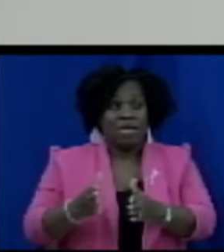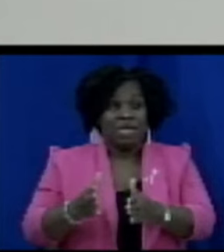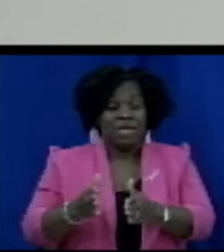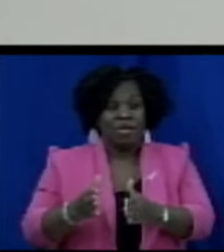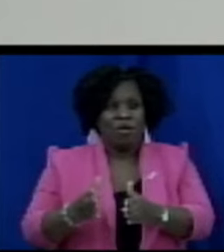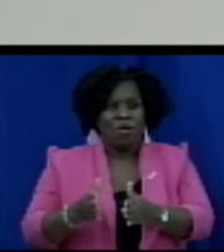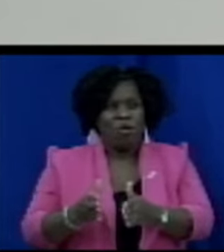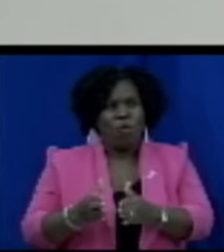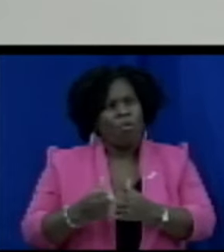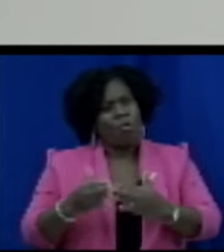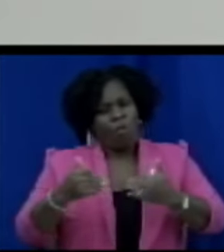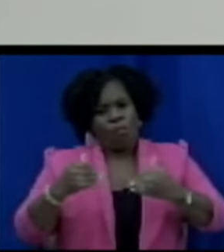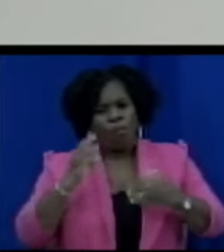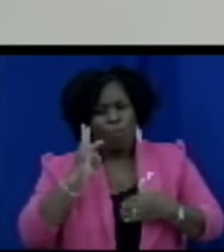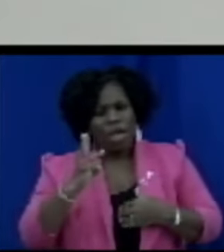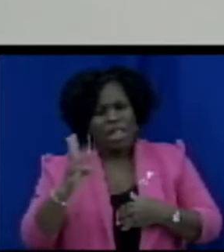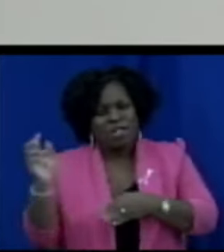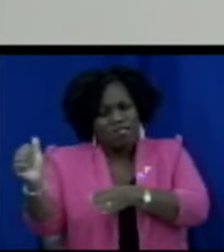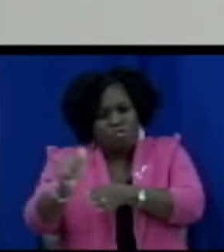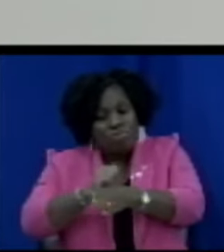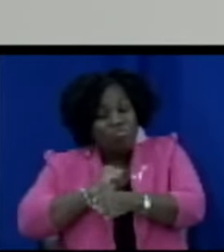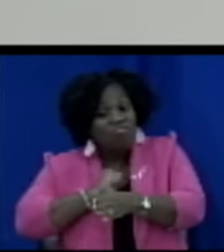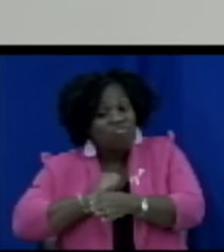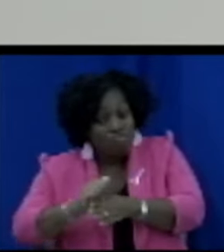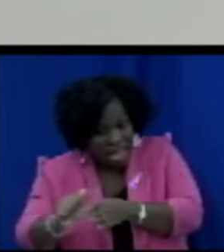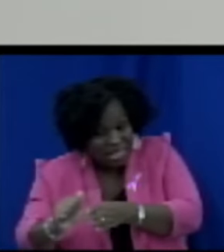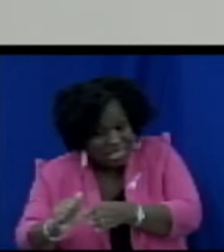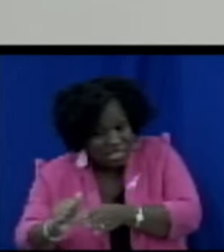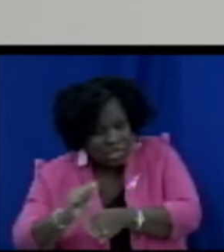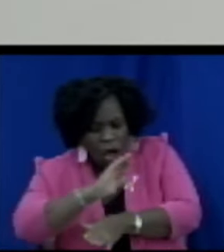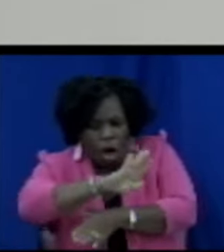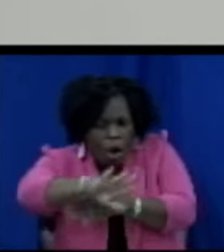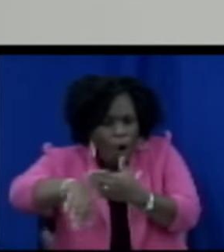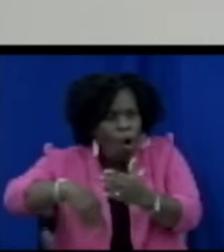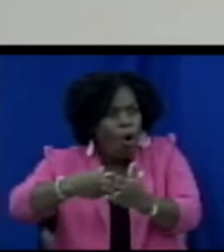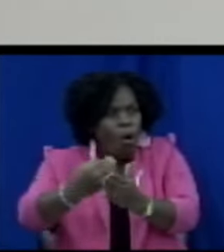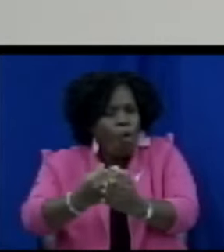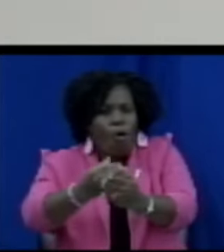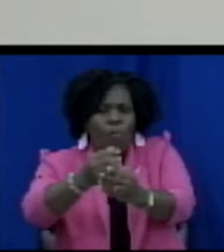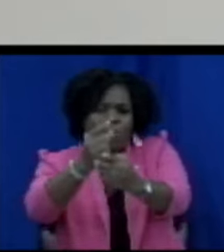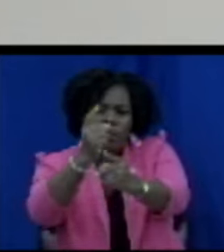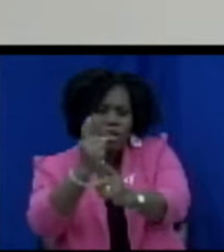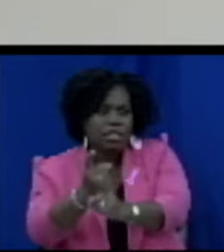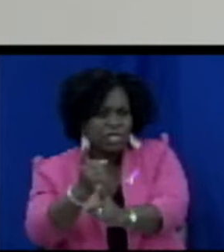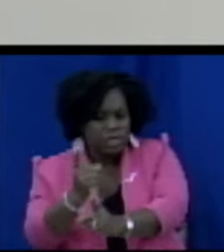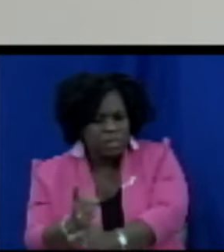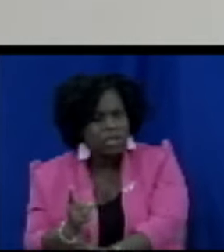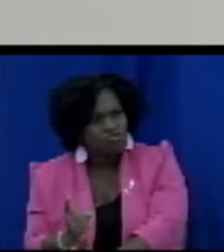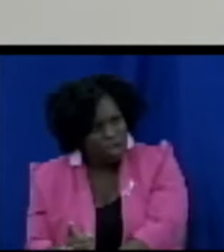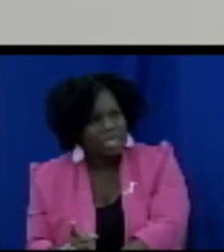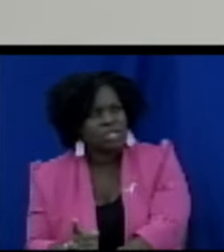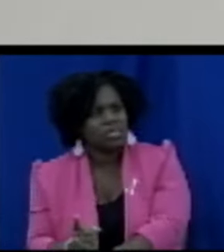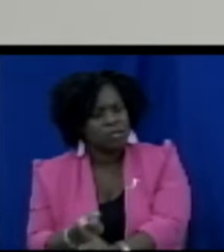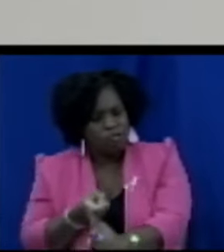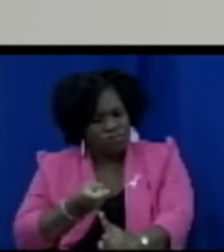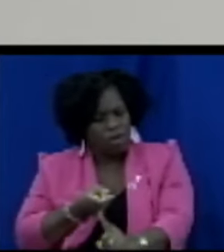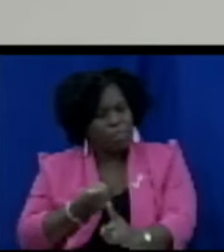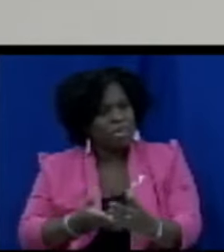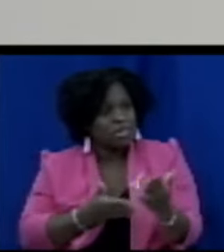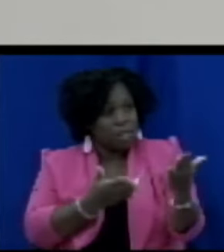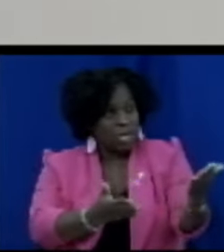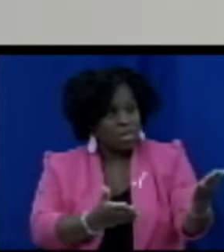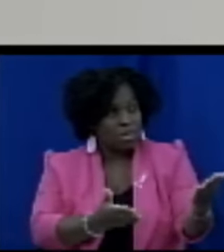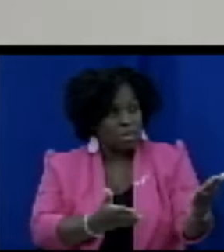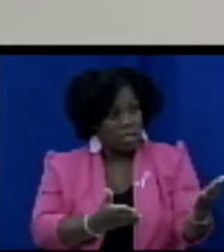and all the privileges that they have from the provisions of this bill I'm happy when the mover